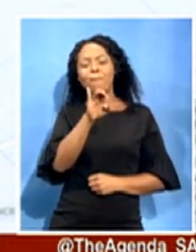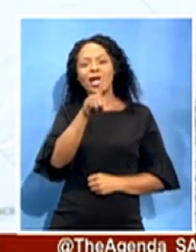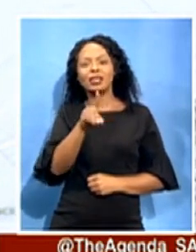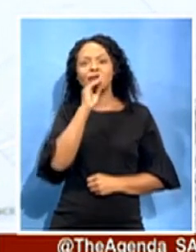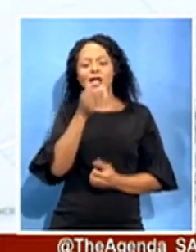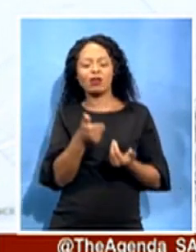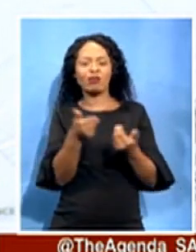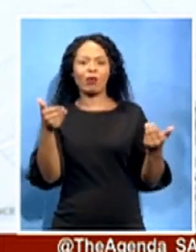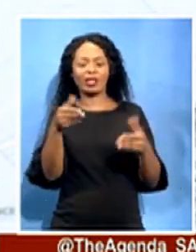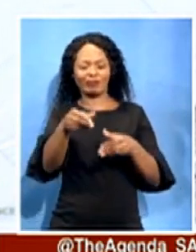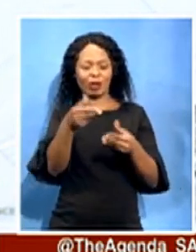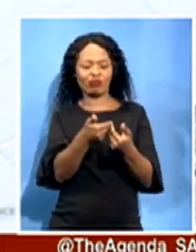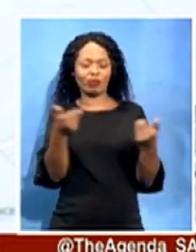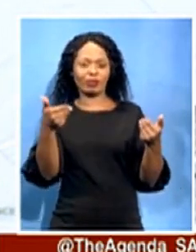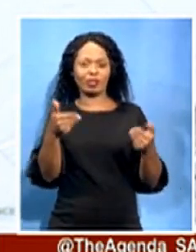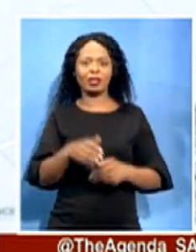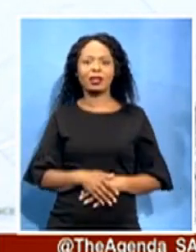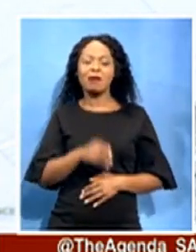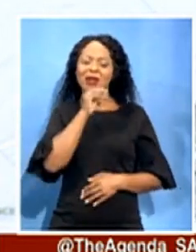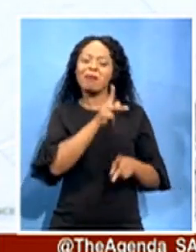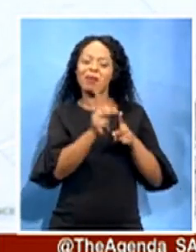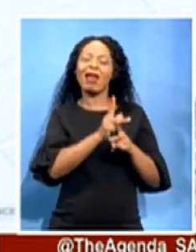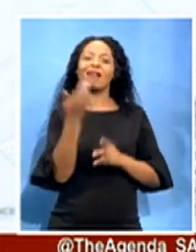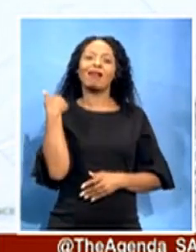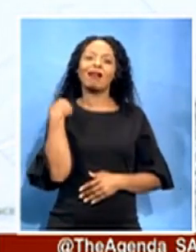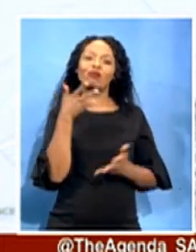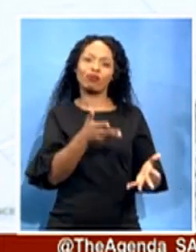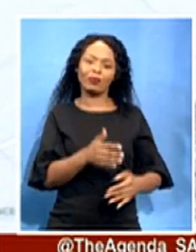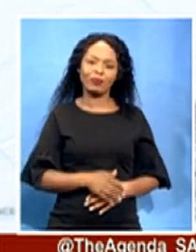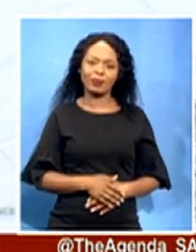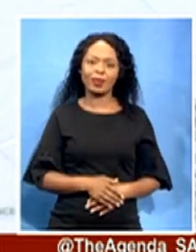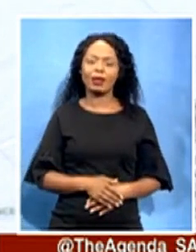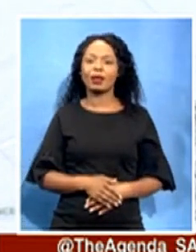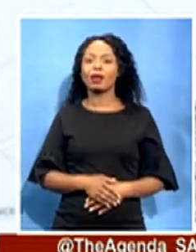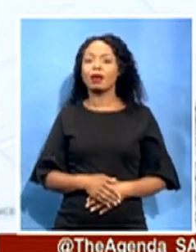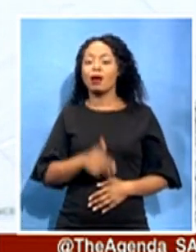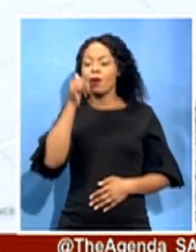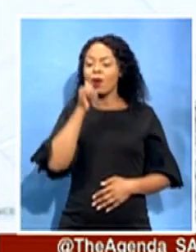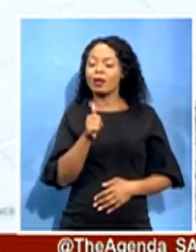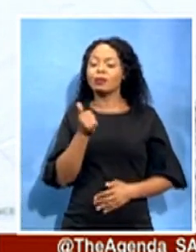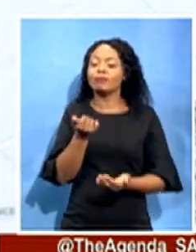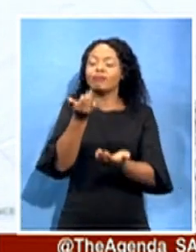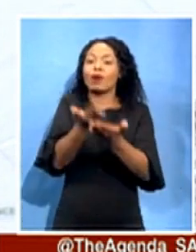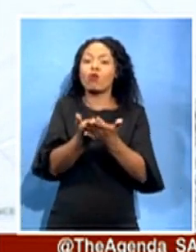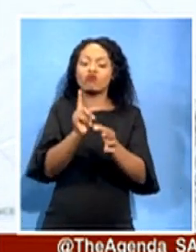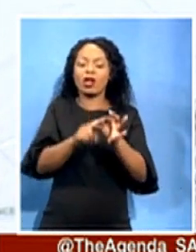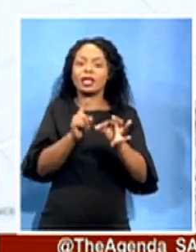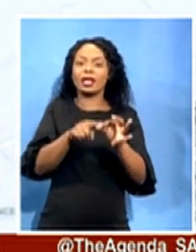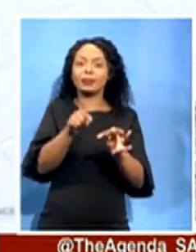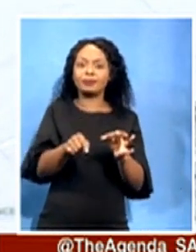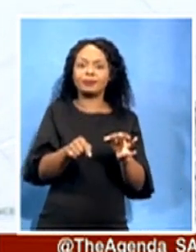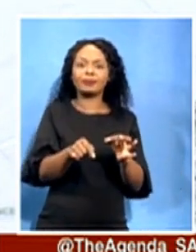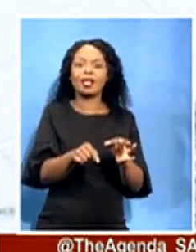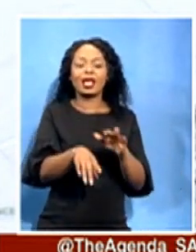Center was appointed before submitting quotations. The district director made a submission to the HOD to appoint